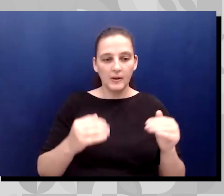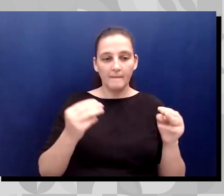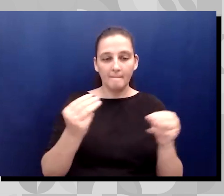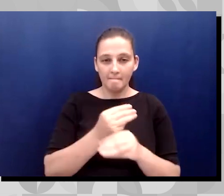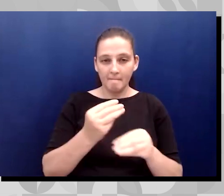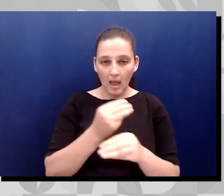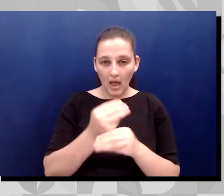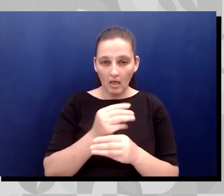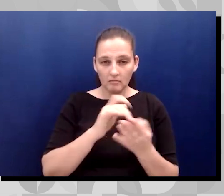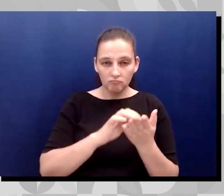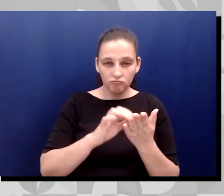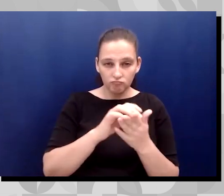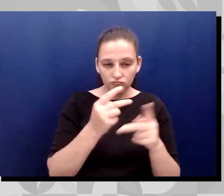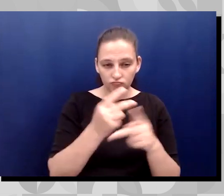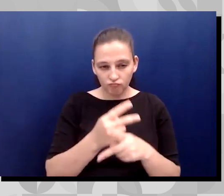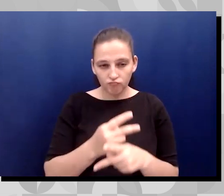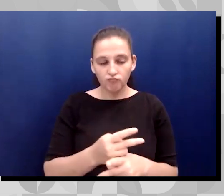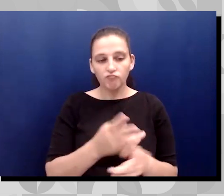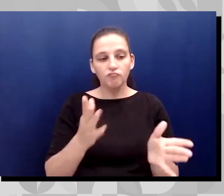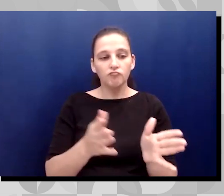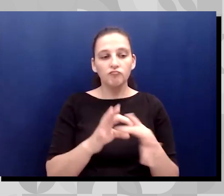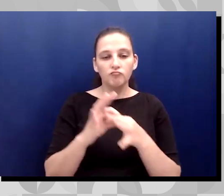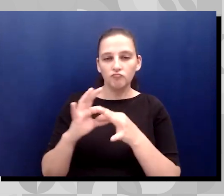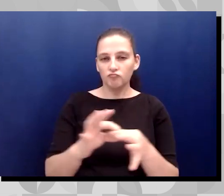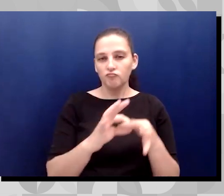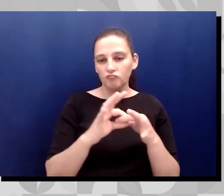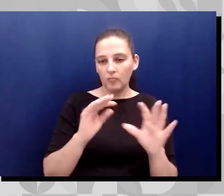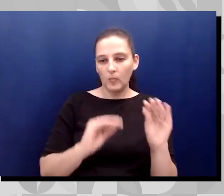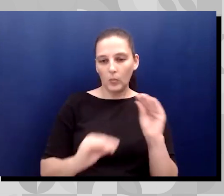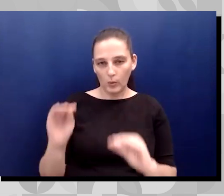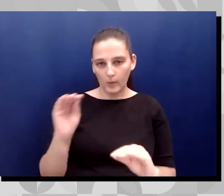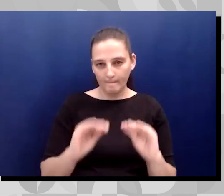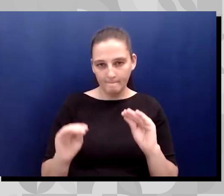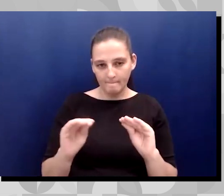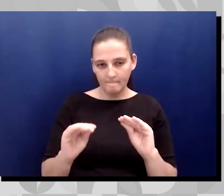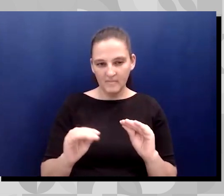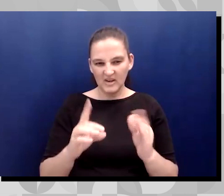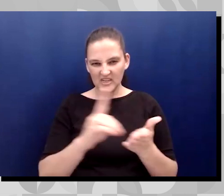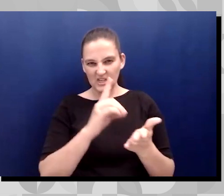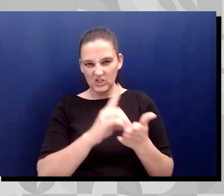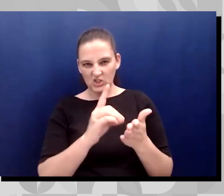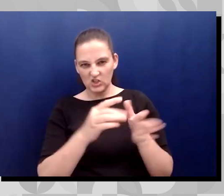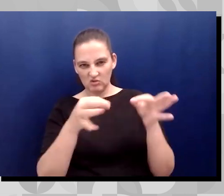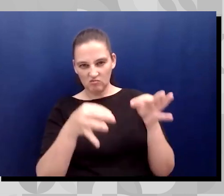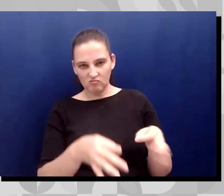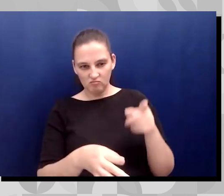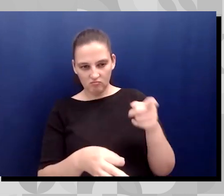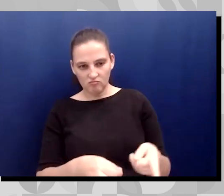coordinate movements, according to the dictionary, the Oxford Dictionary. Next.